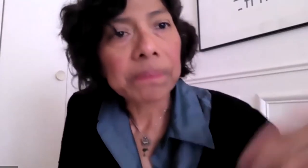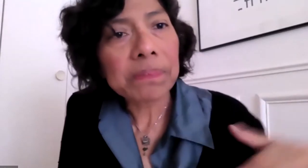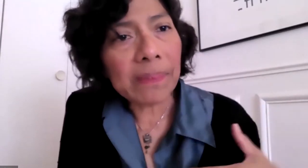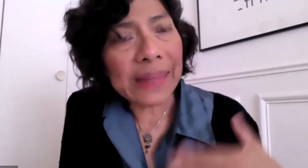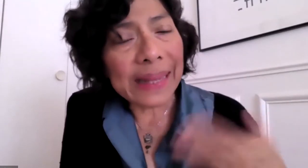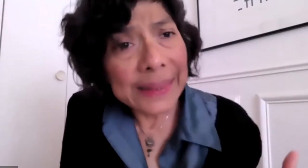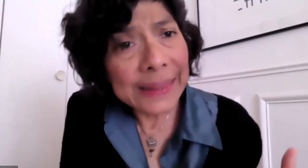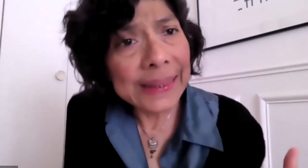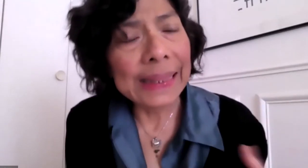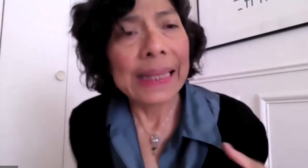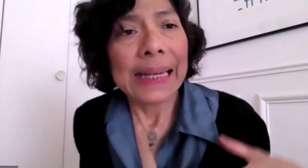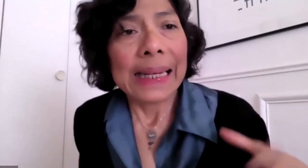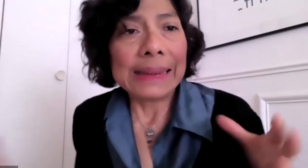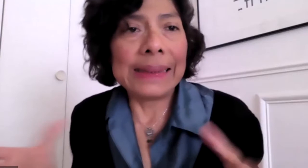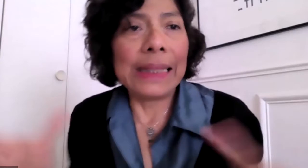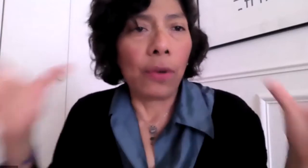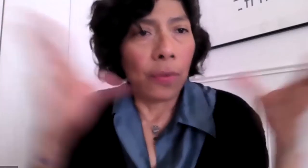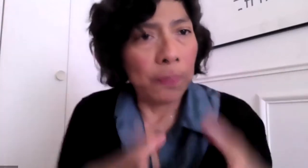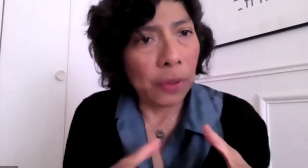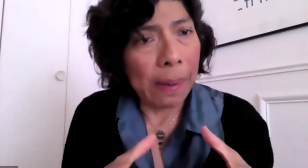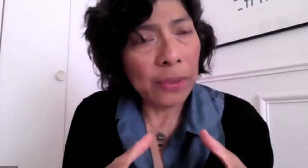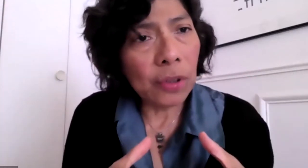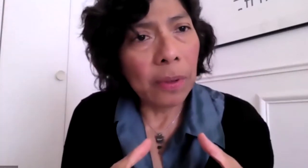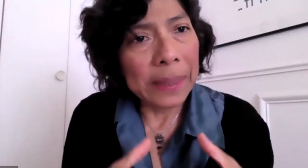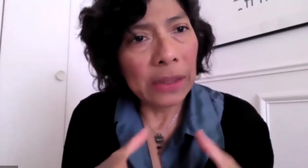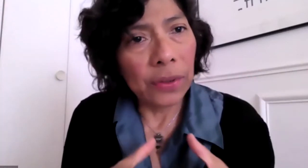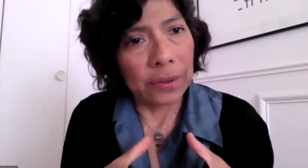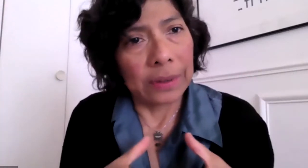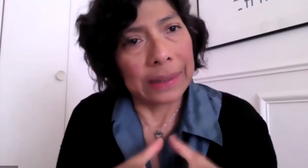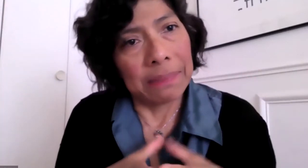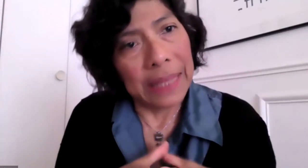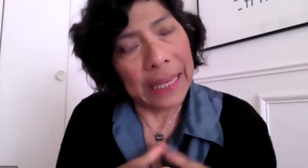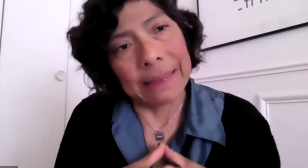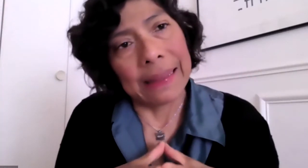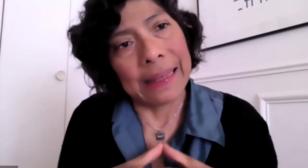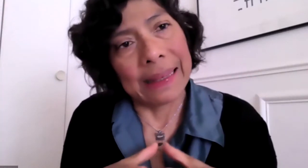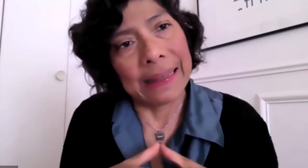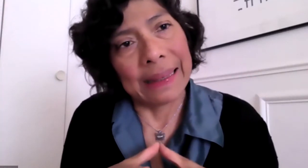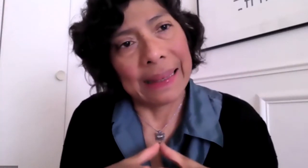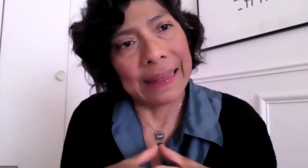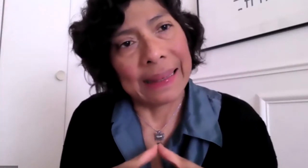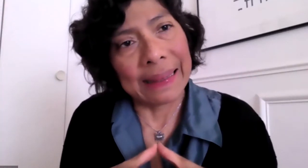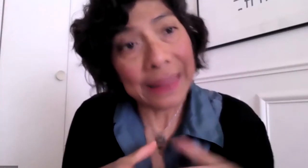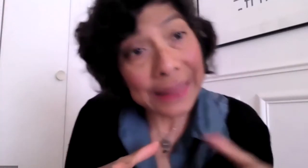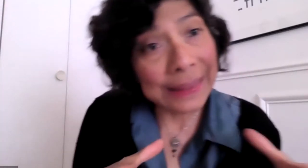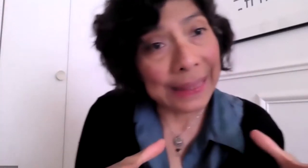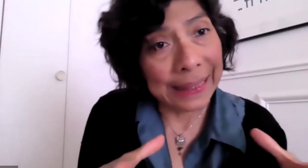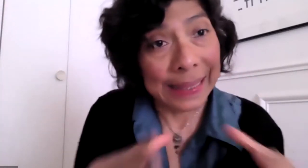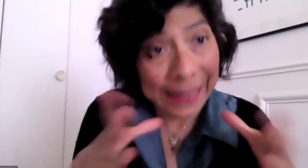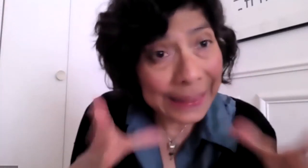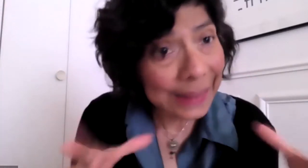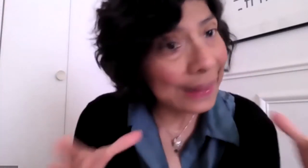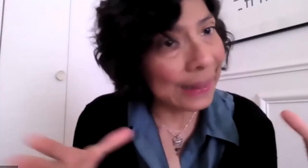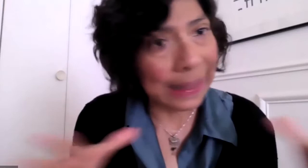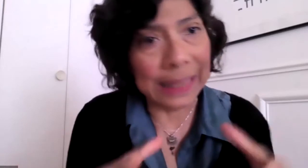like investigations that were made in La Castaneda. If we take this as a vector.